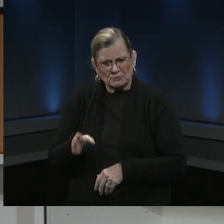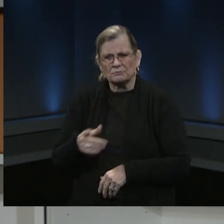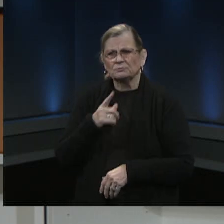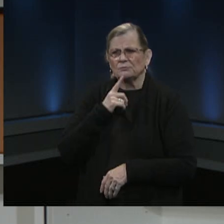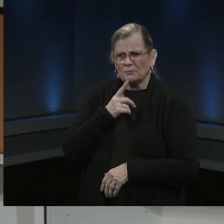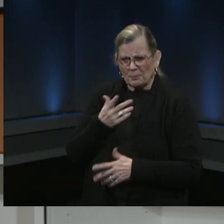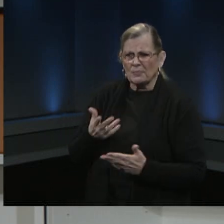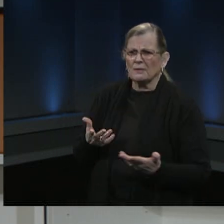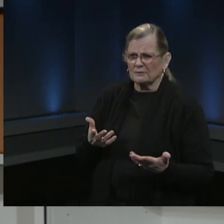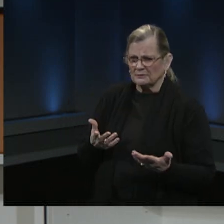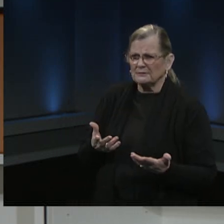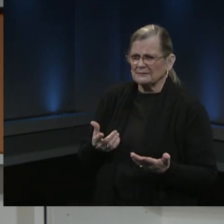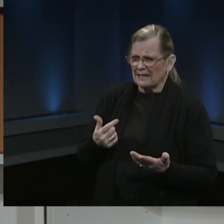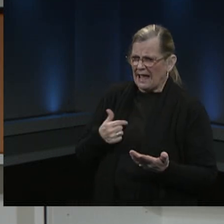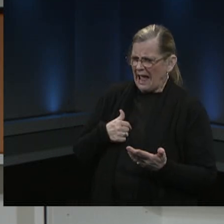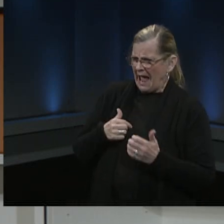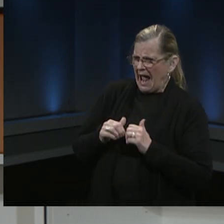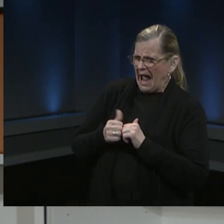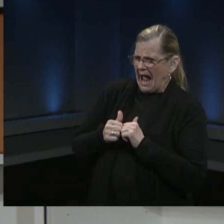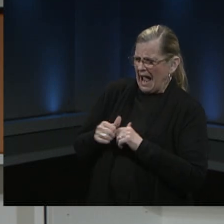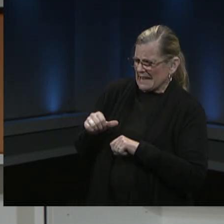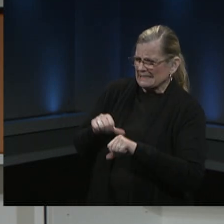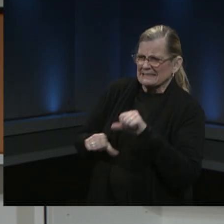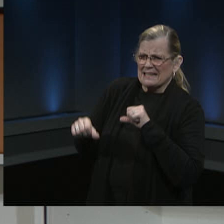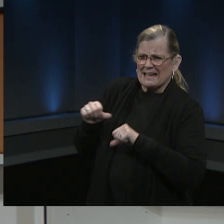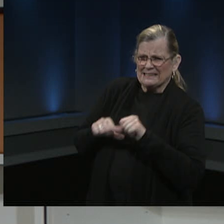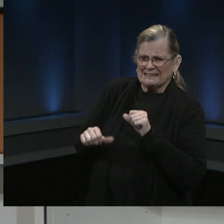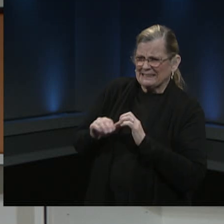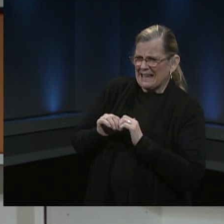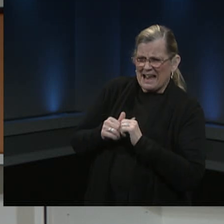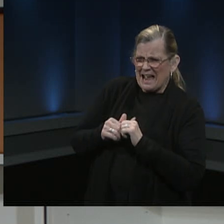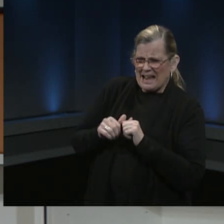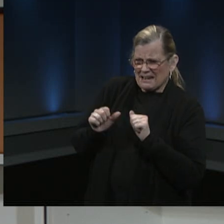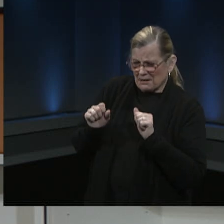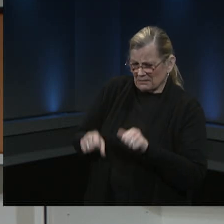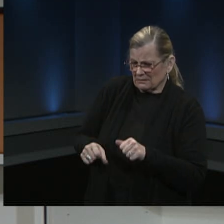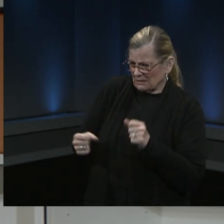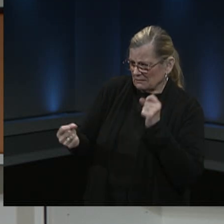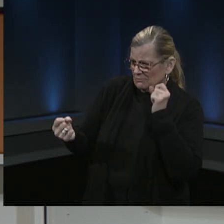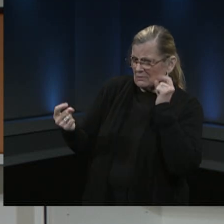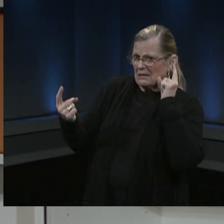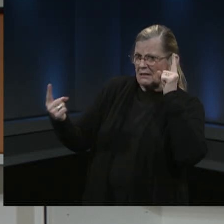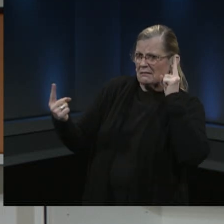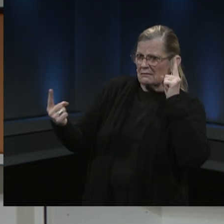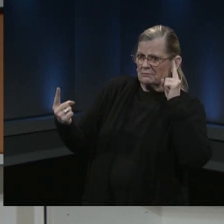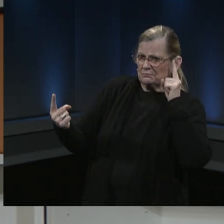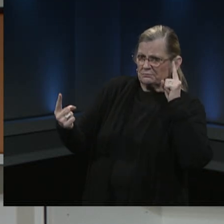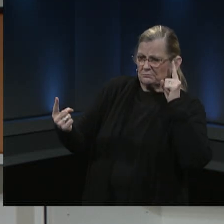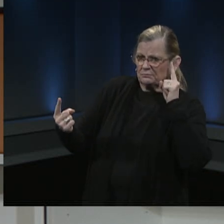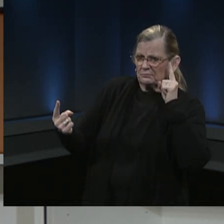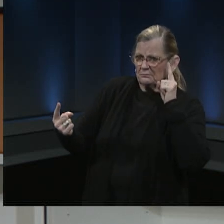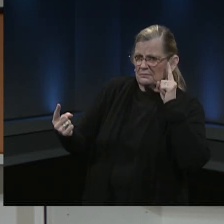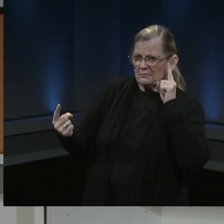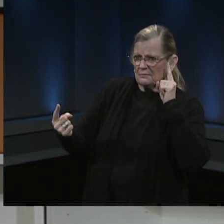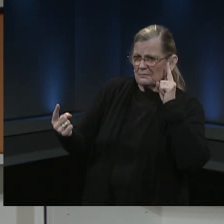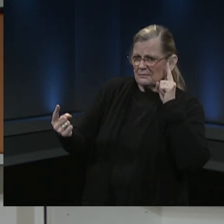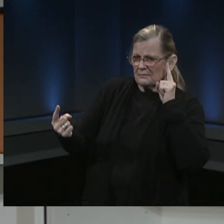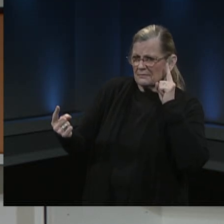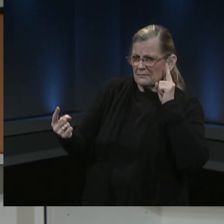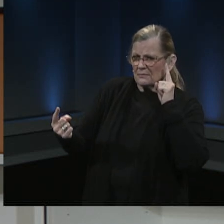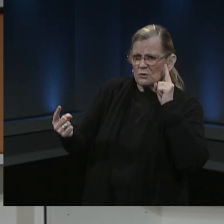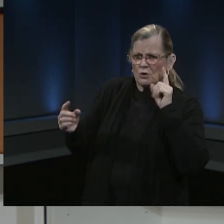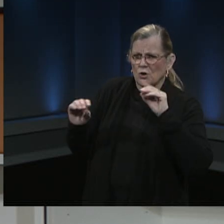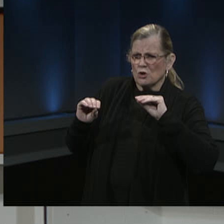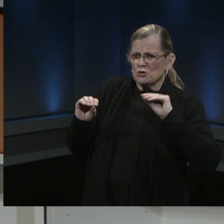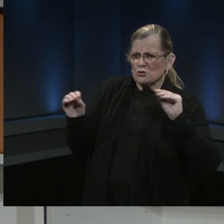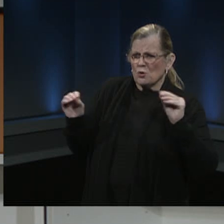science how will medicine begin to understand whether there will be asymptomatic transmission if you